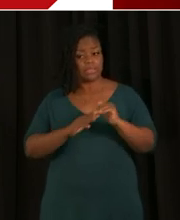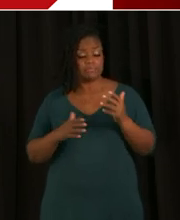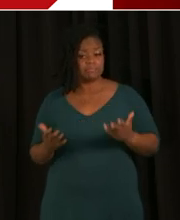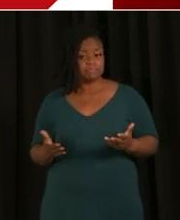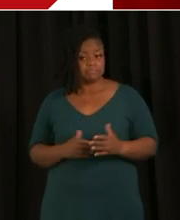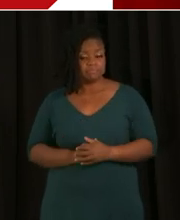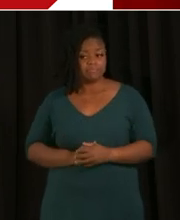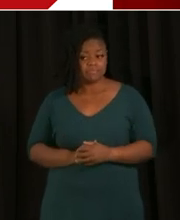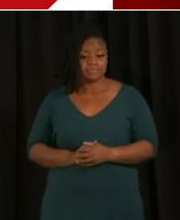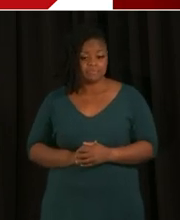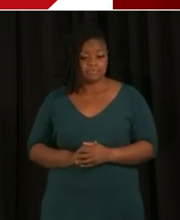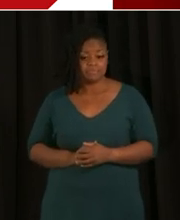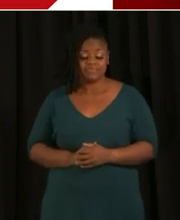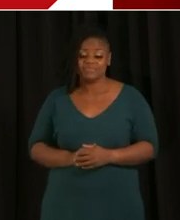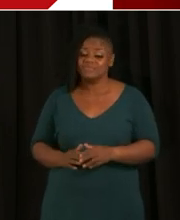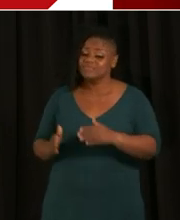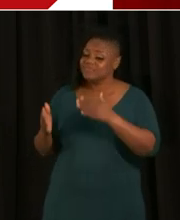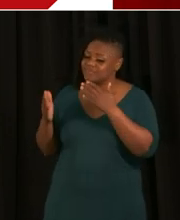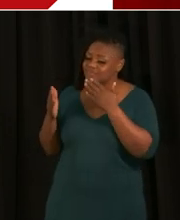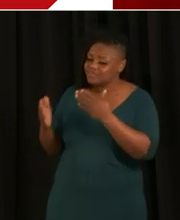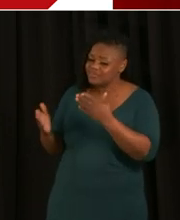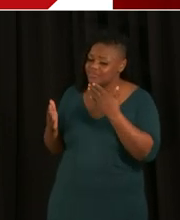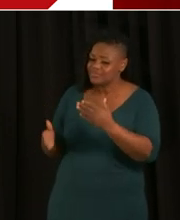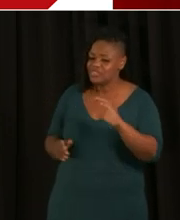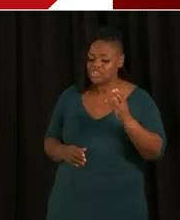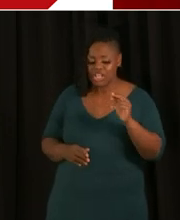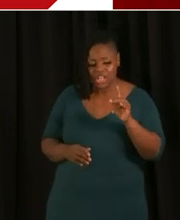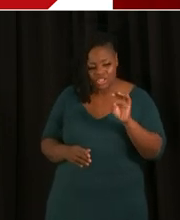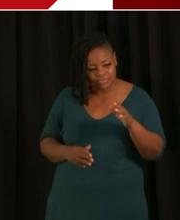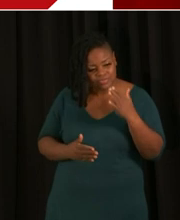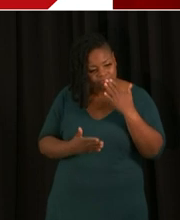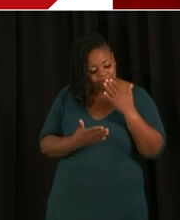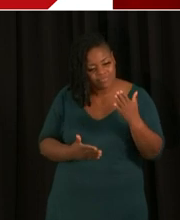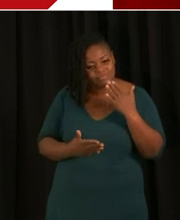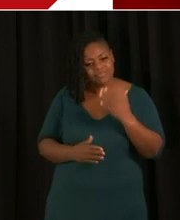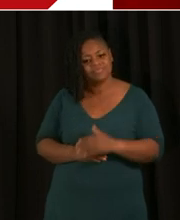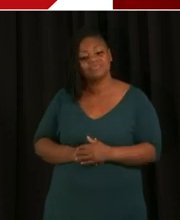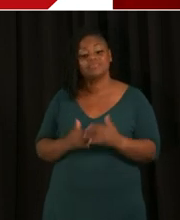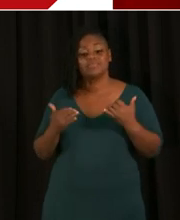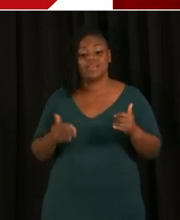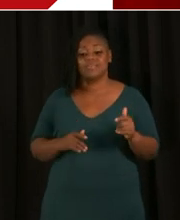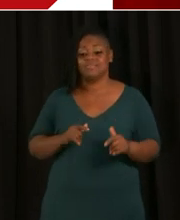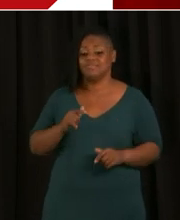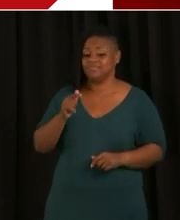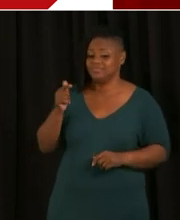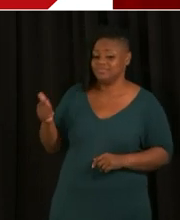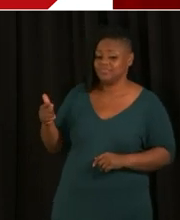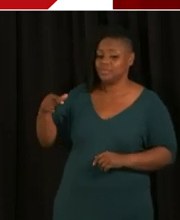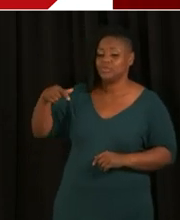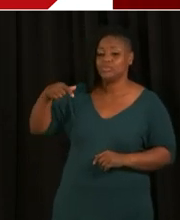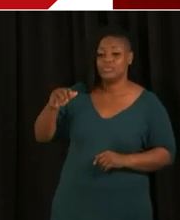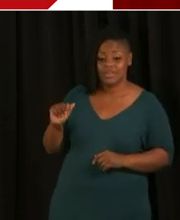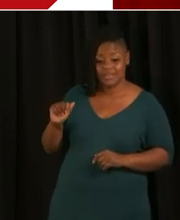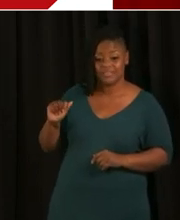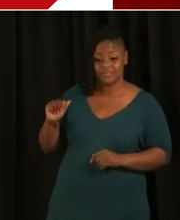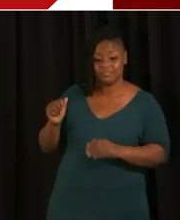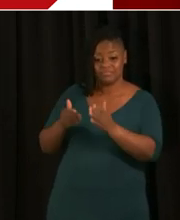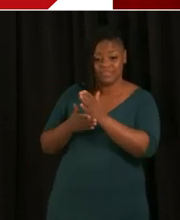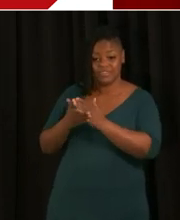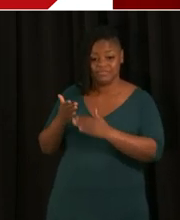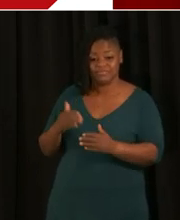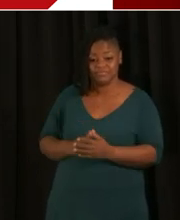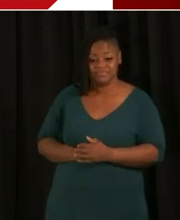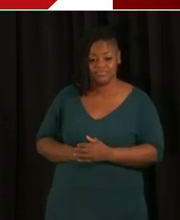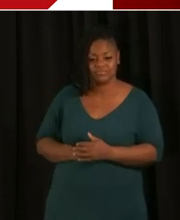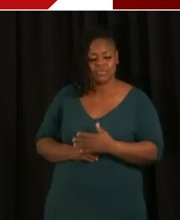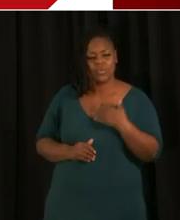Thank you, Chancellor. Again, so we're going to go now into the Q&A portion of the program. So, I want to remind everyone,